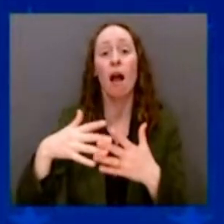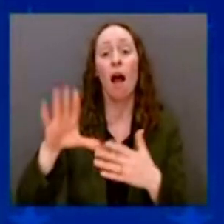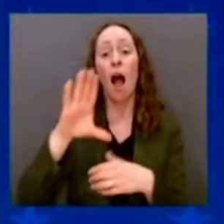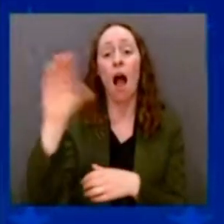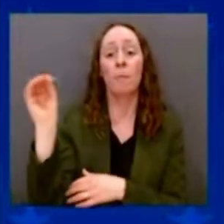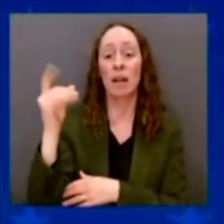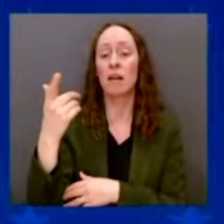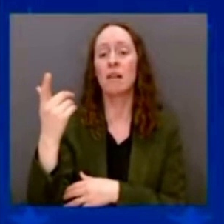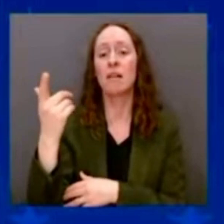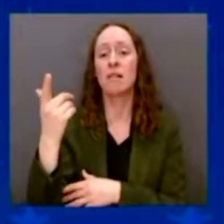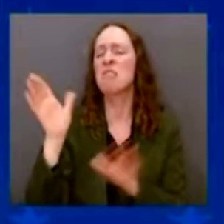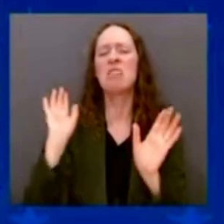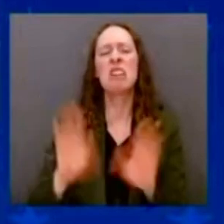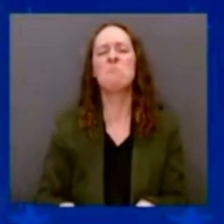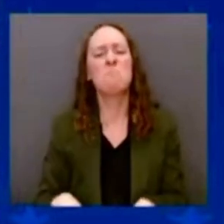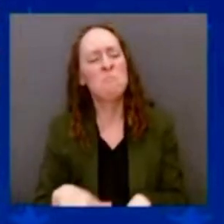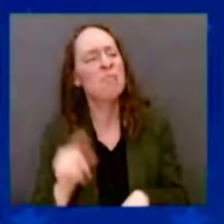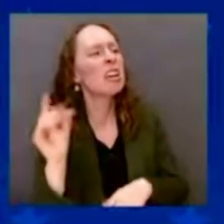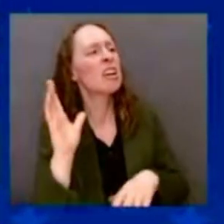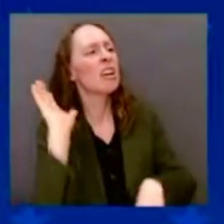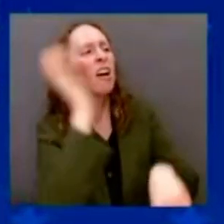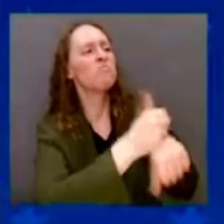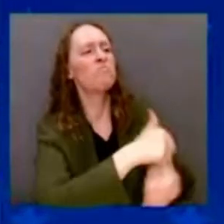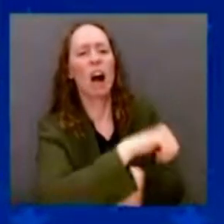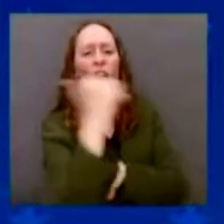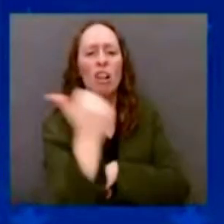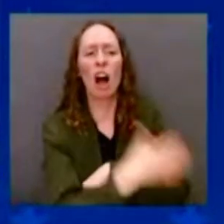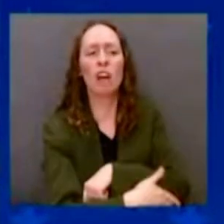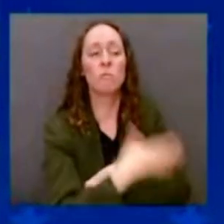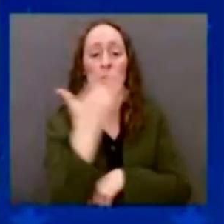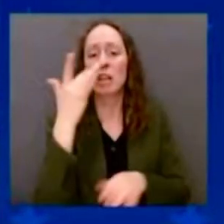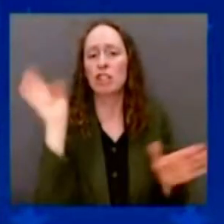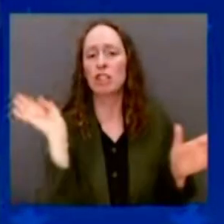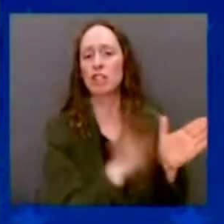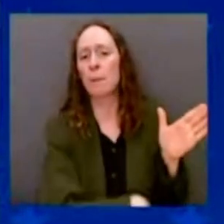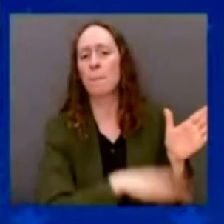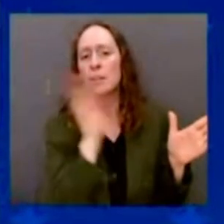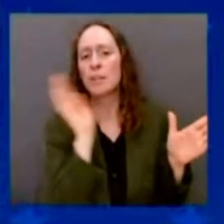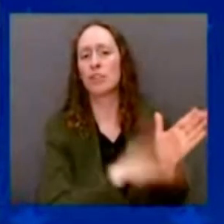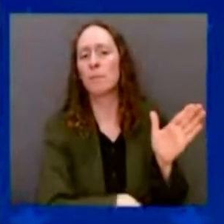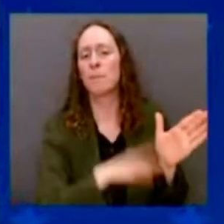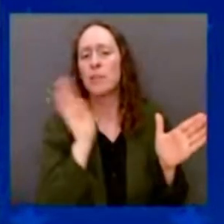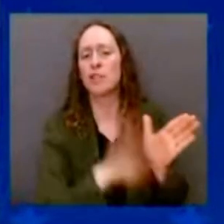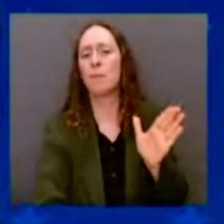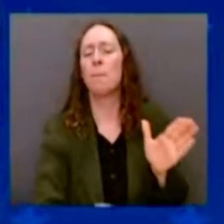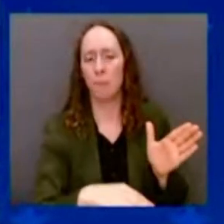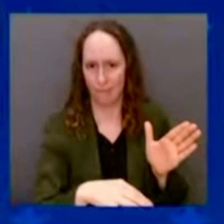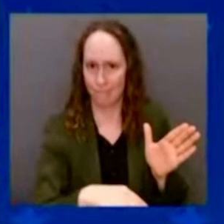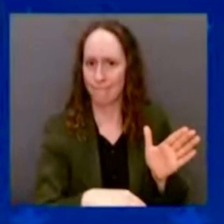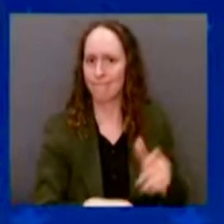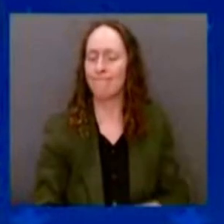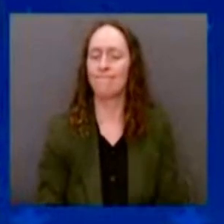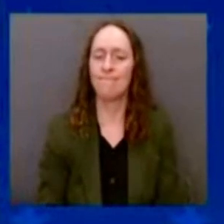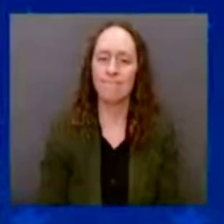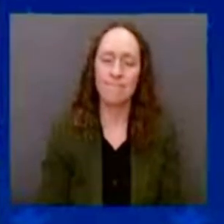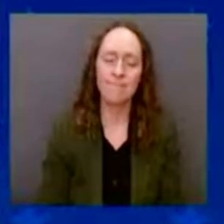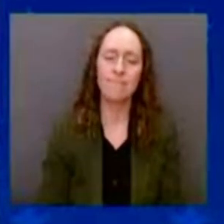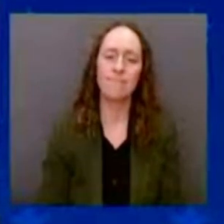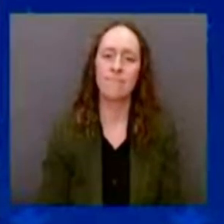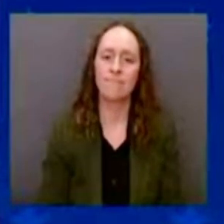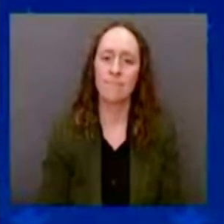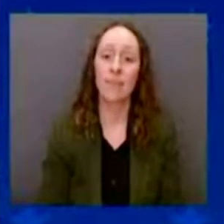could find the cheapest labor — in Asia or Africa, wherever it was. And they'd bring home product made. Well, guess what?